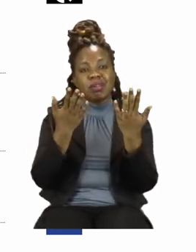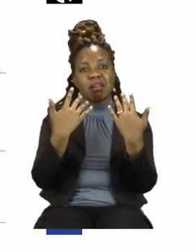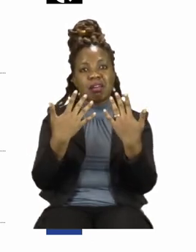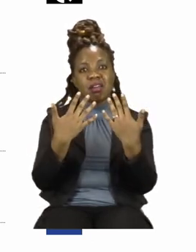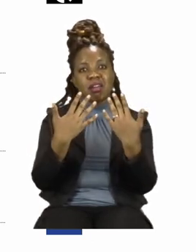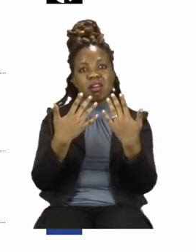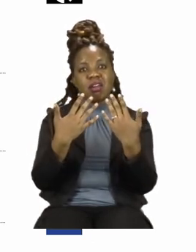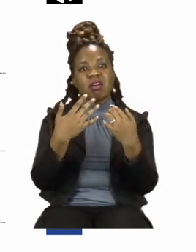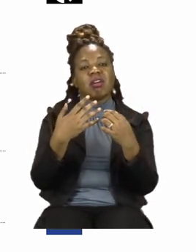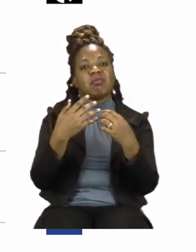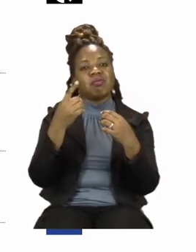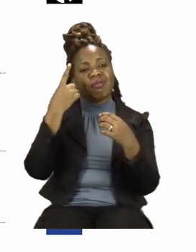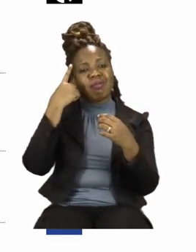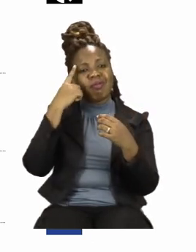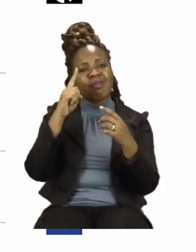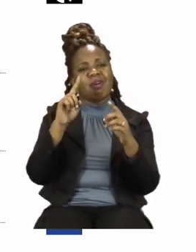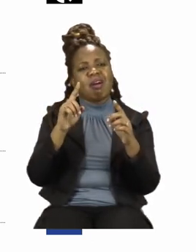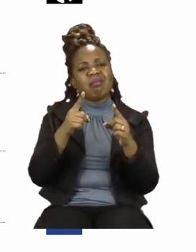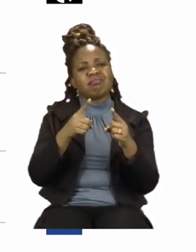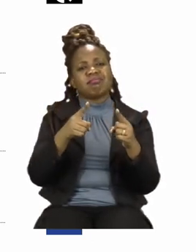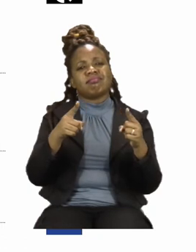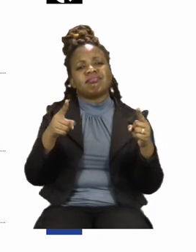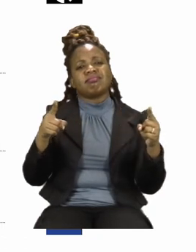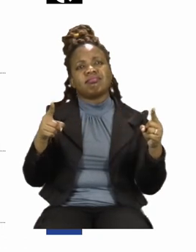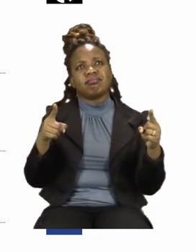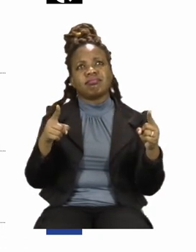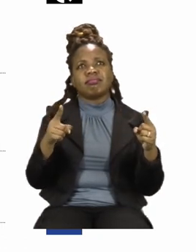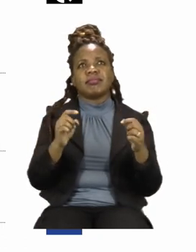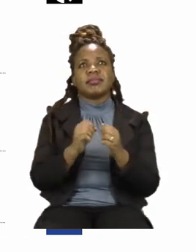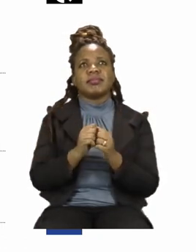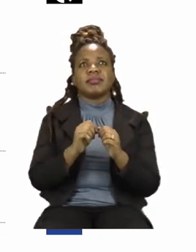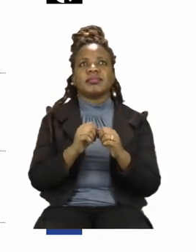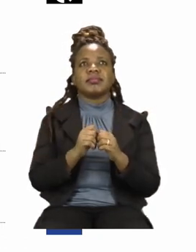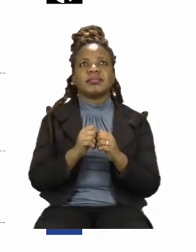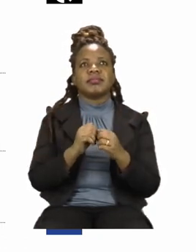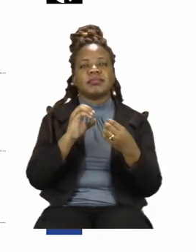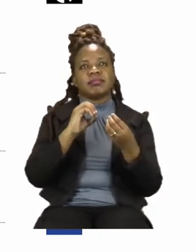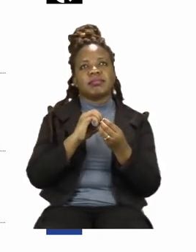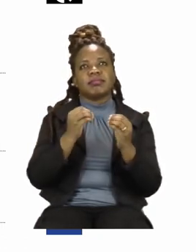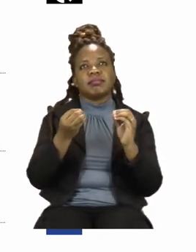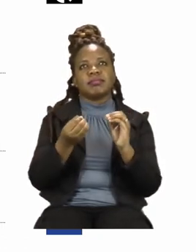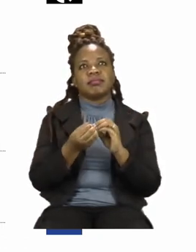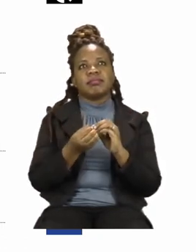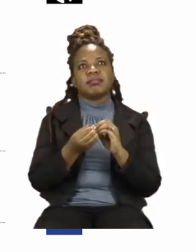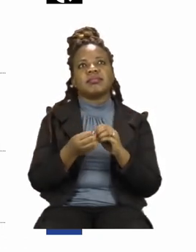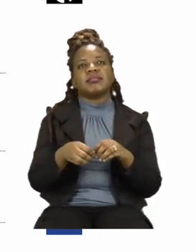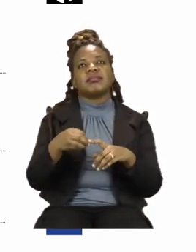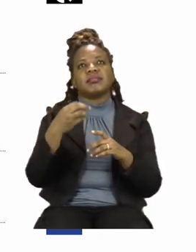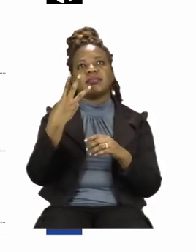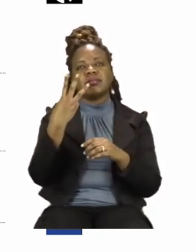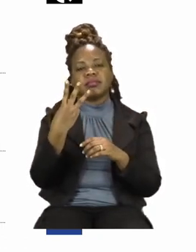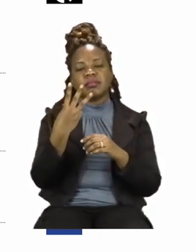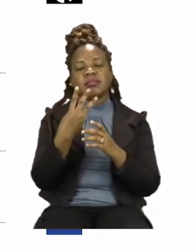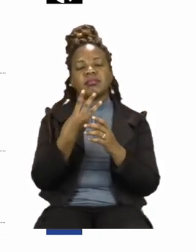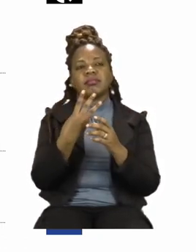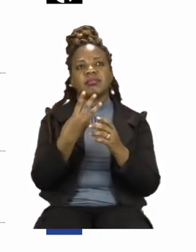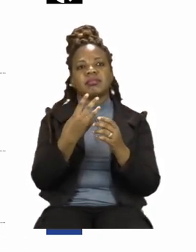Number three says, what does she do after washing her hands?